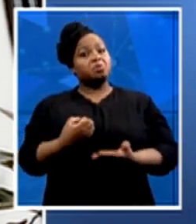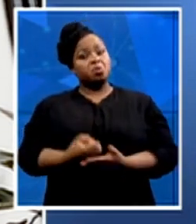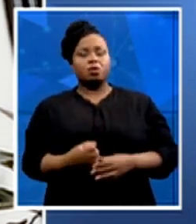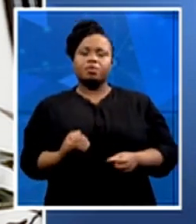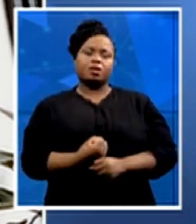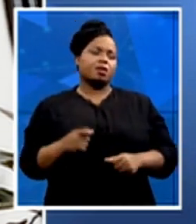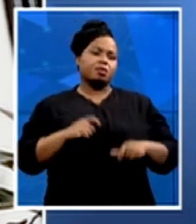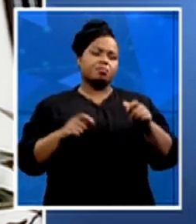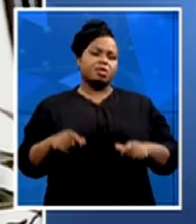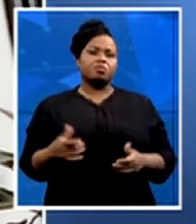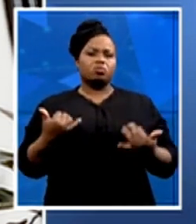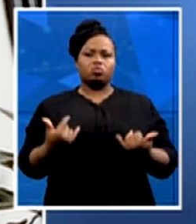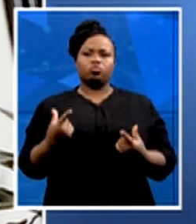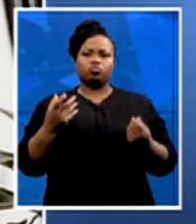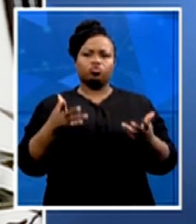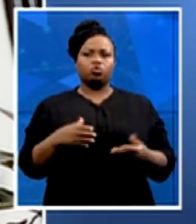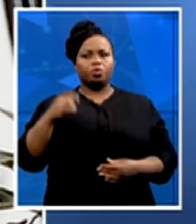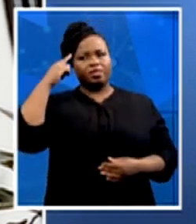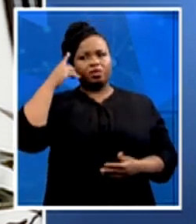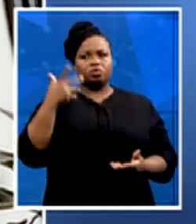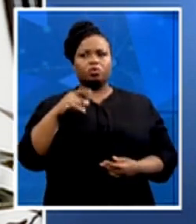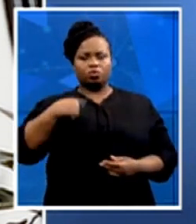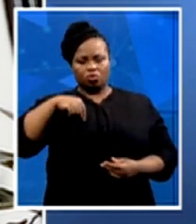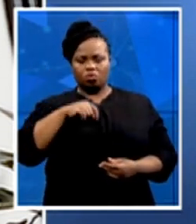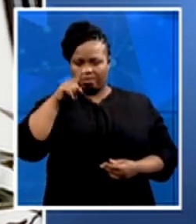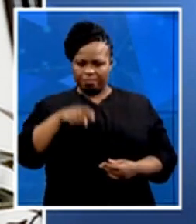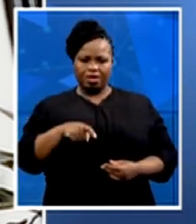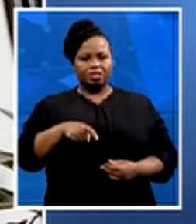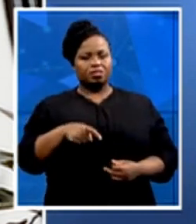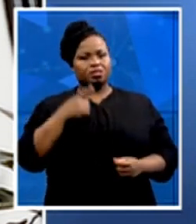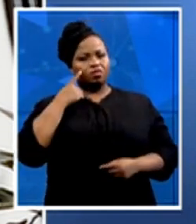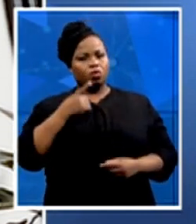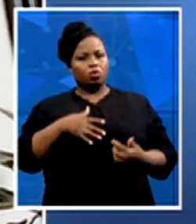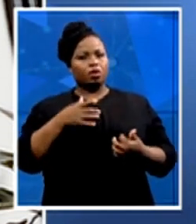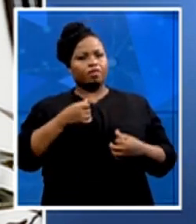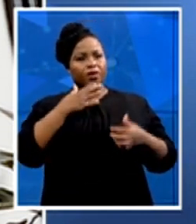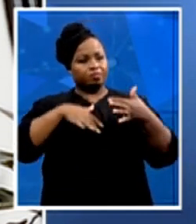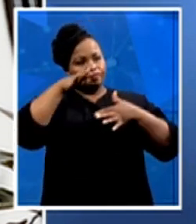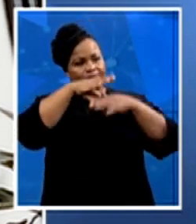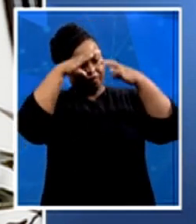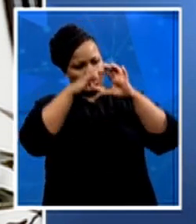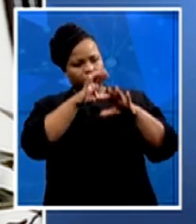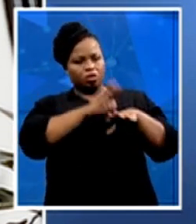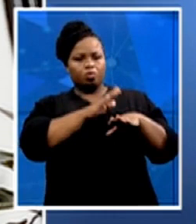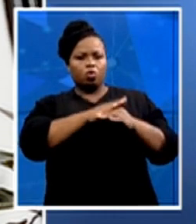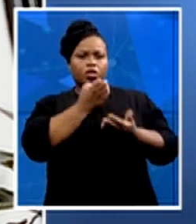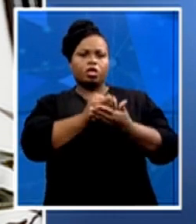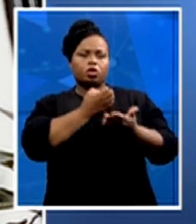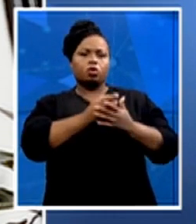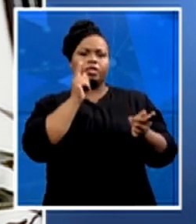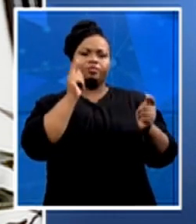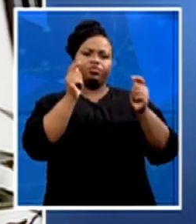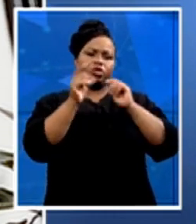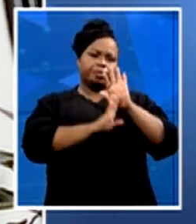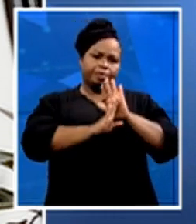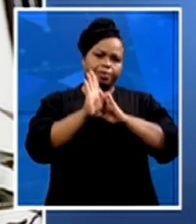there has to be key meaningful reform in the economic agenda of this country. There has to be key ideas and new innovative